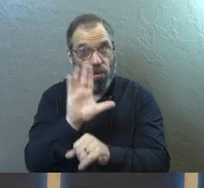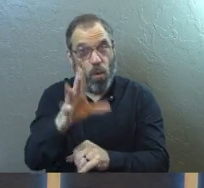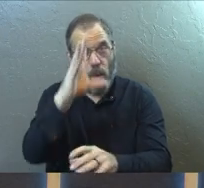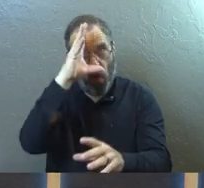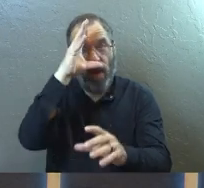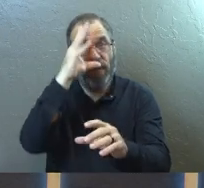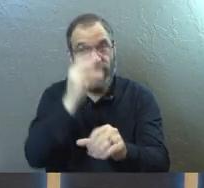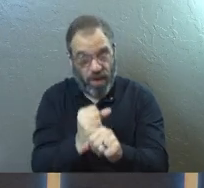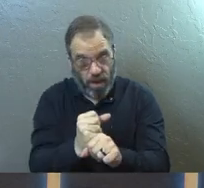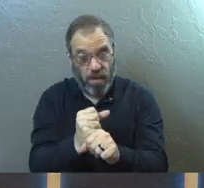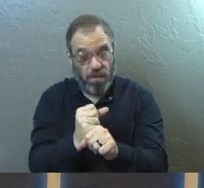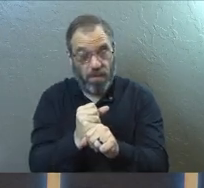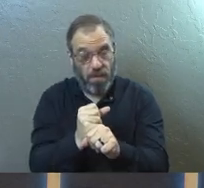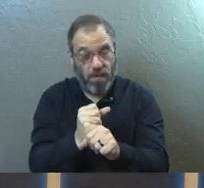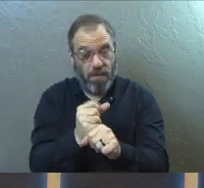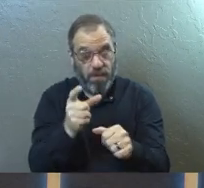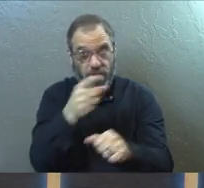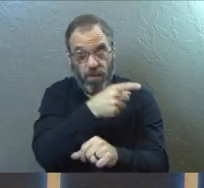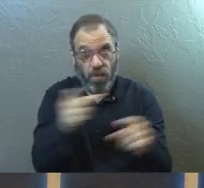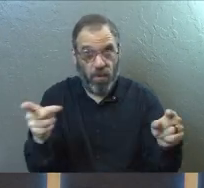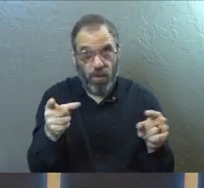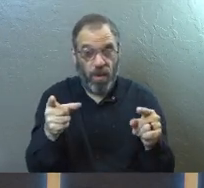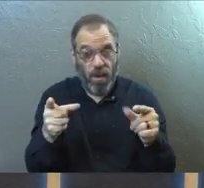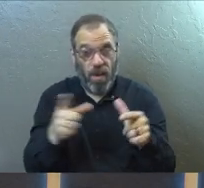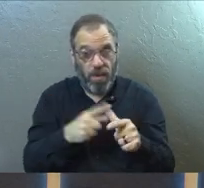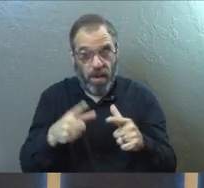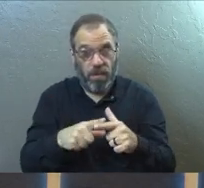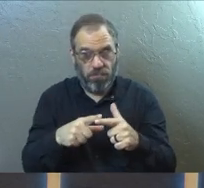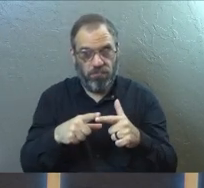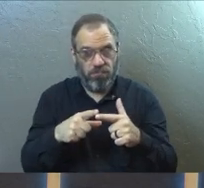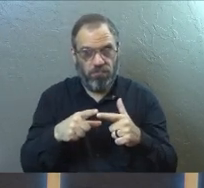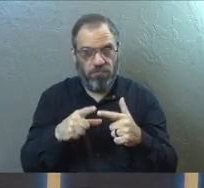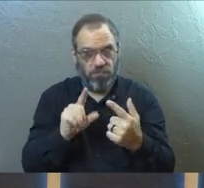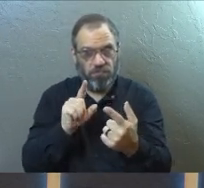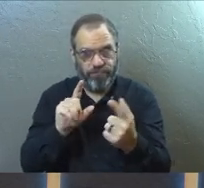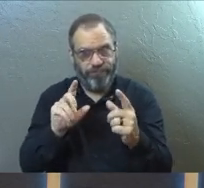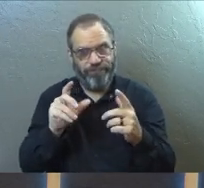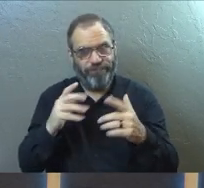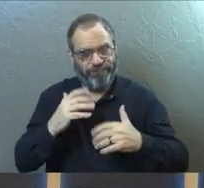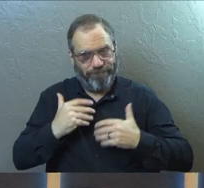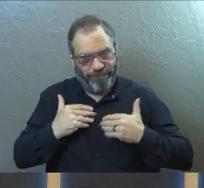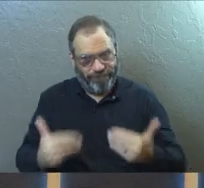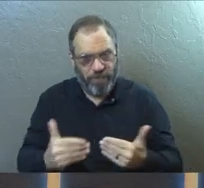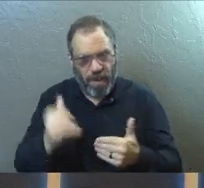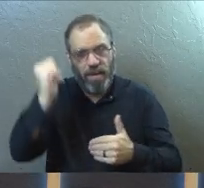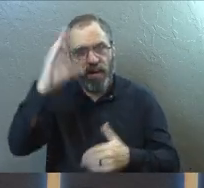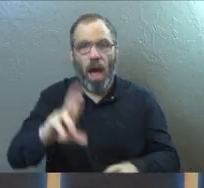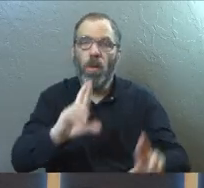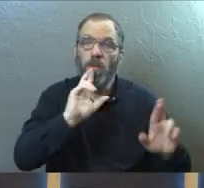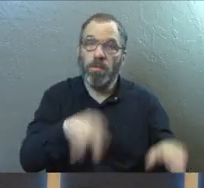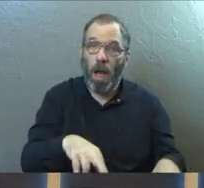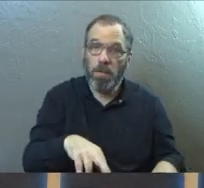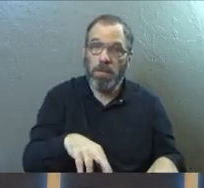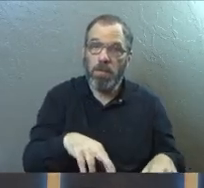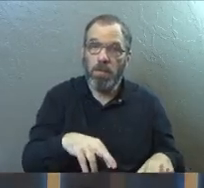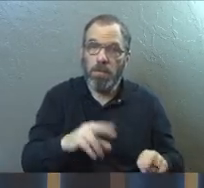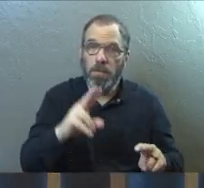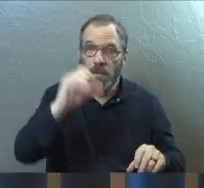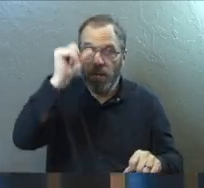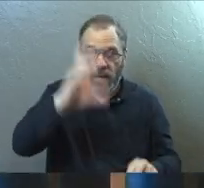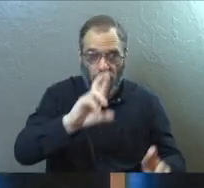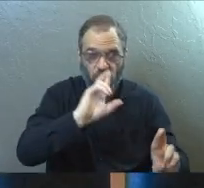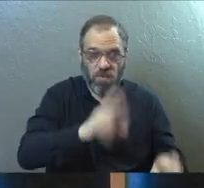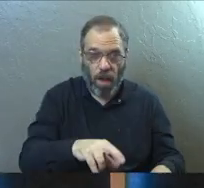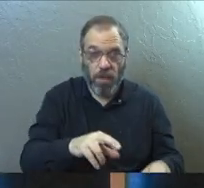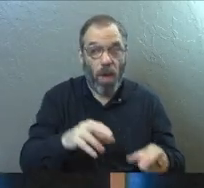God requires the thing of us, when we step up and we meet that requirement, God will respond. And it's